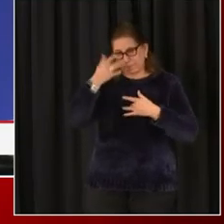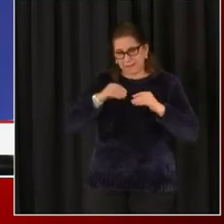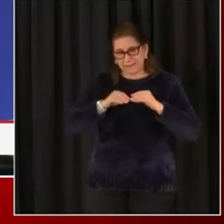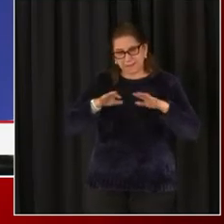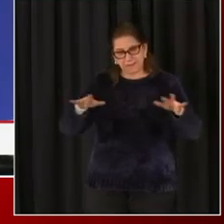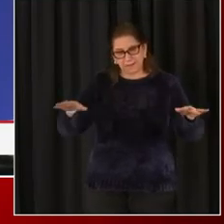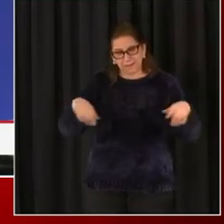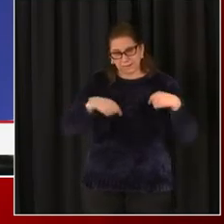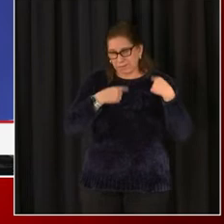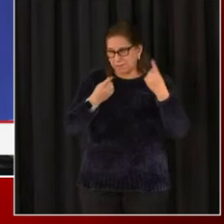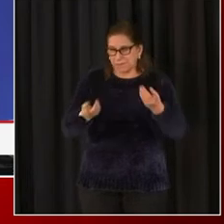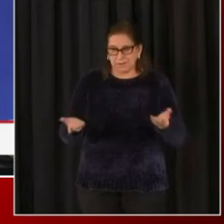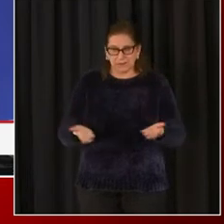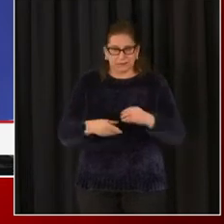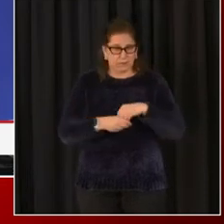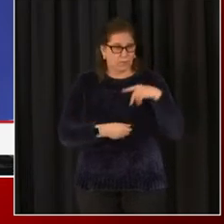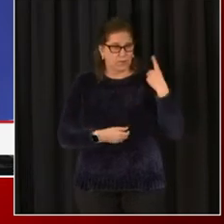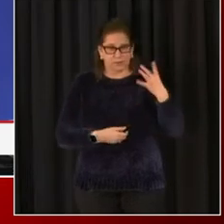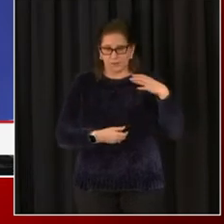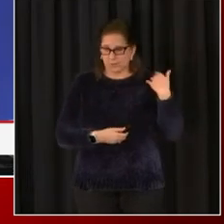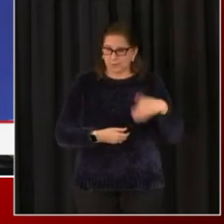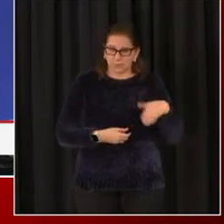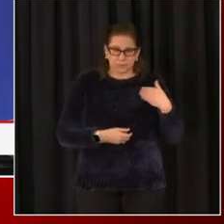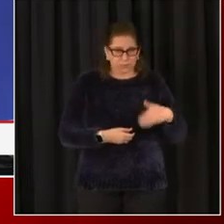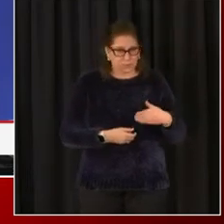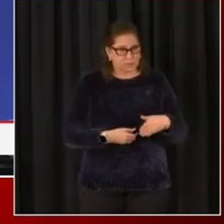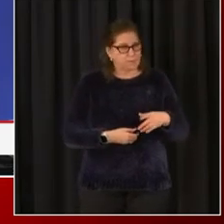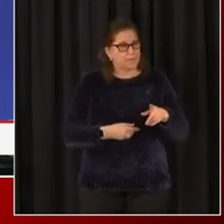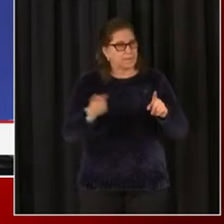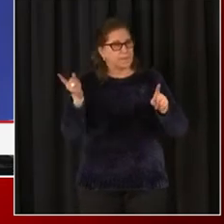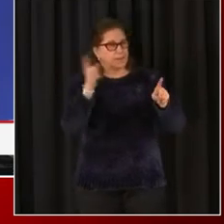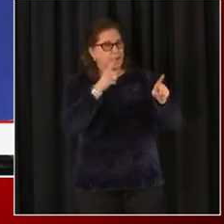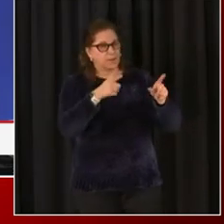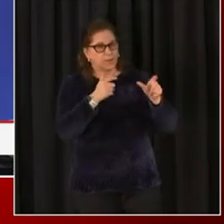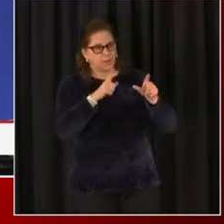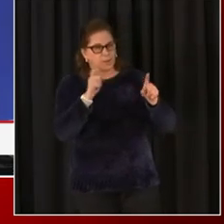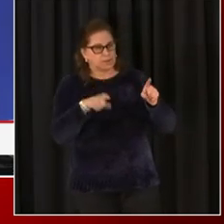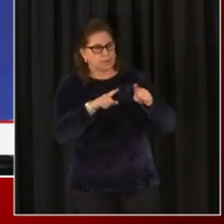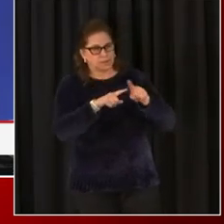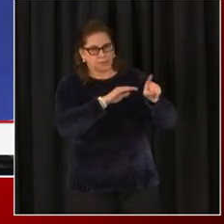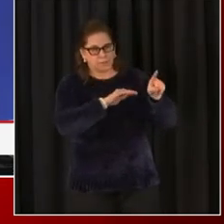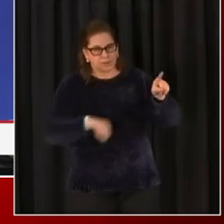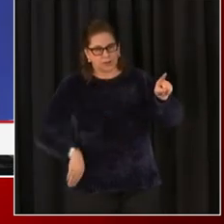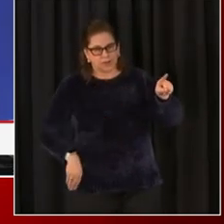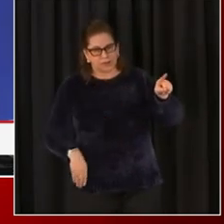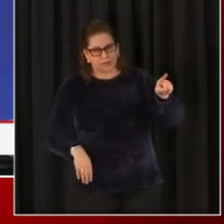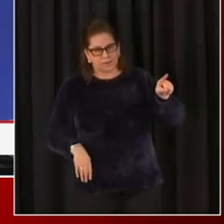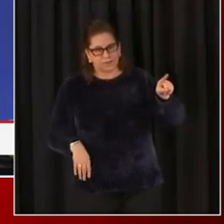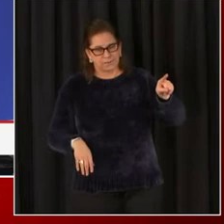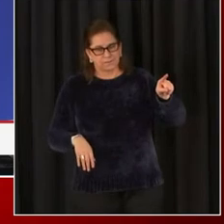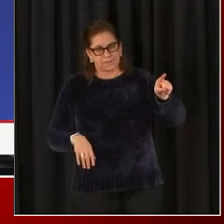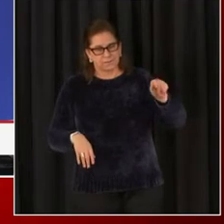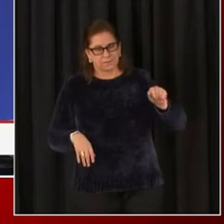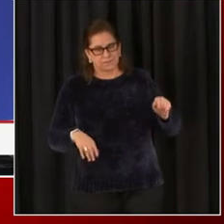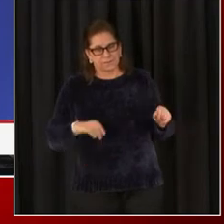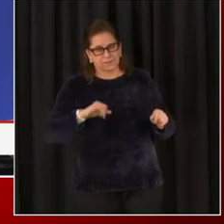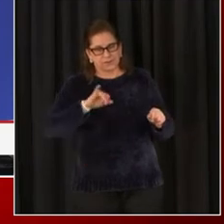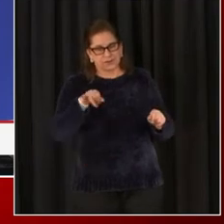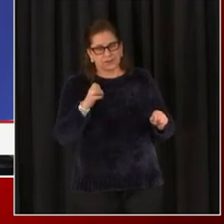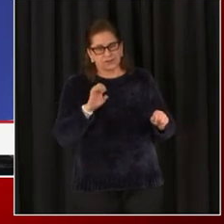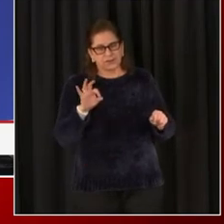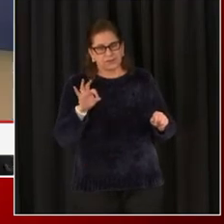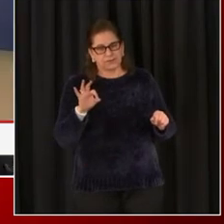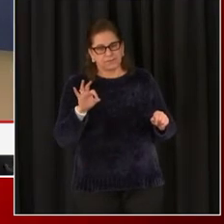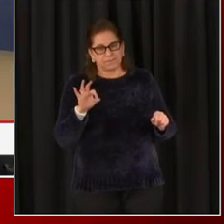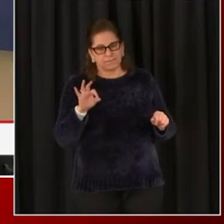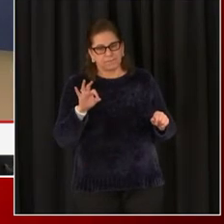years, uh, pandemic that we're experiencing. Thank you. And may I have just one quick bureaucratic question. Jeff Marudian is leaving to join the Biden administration.